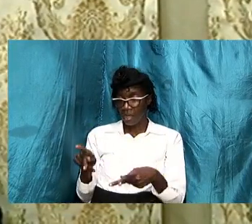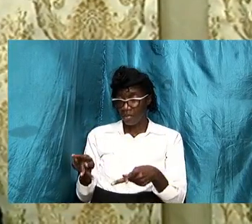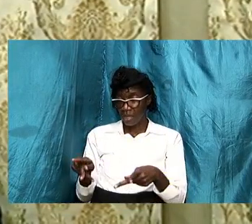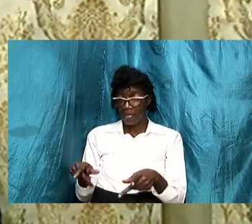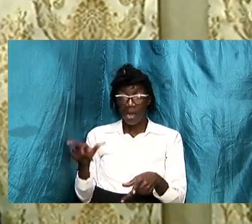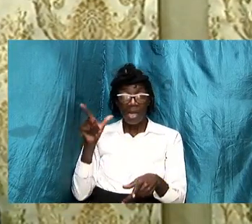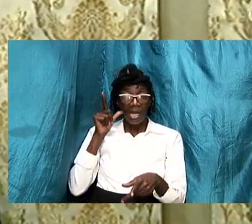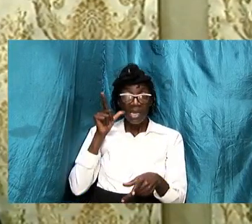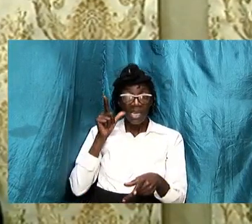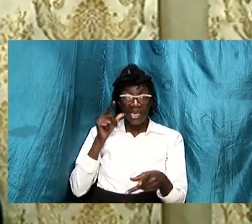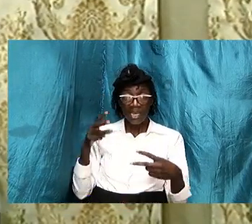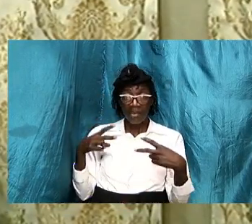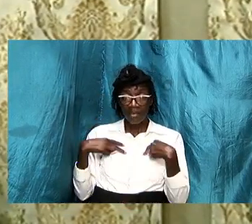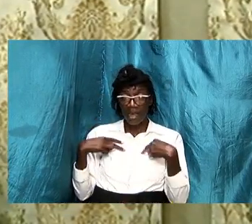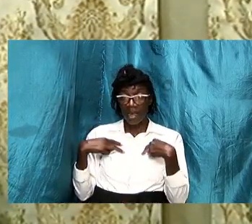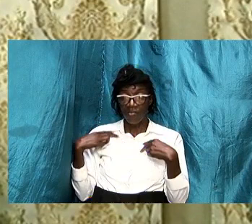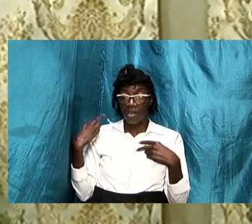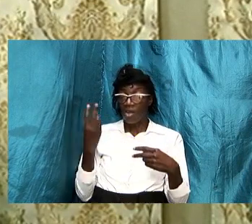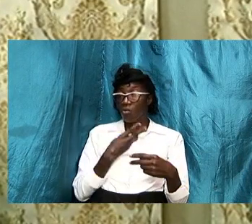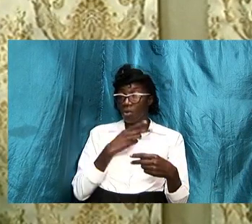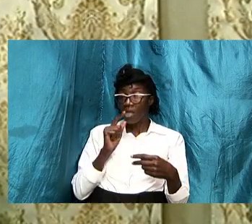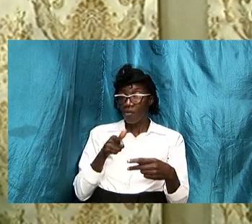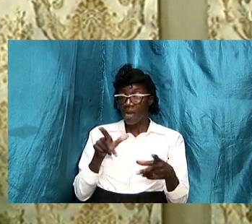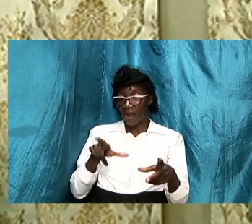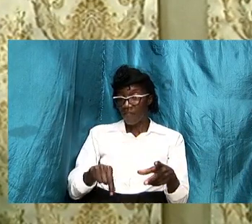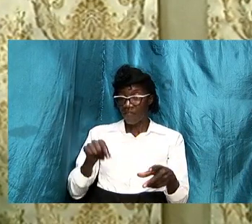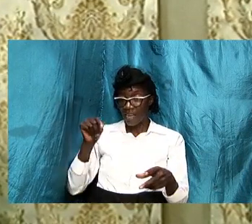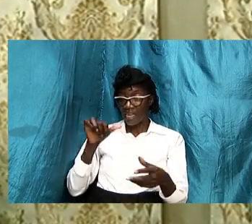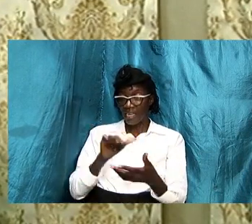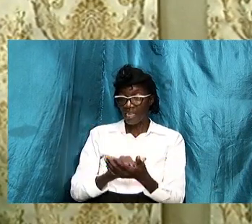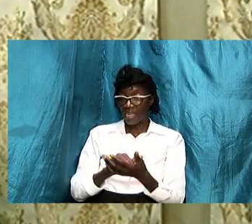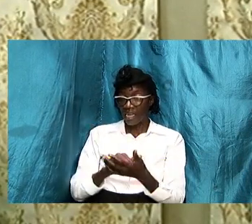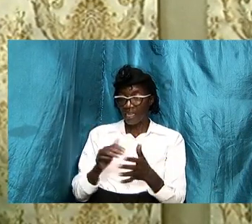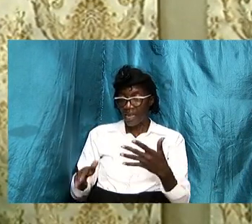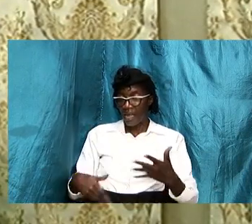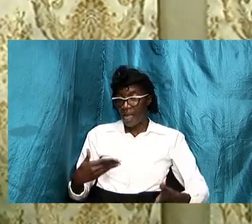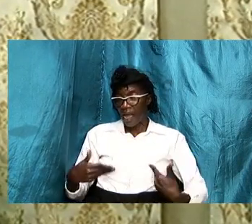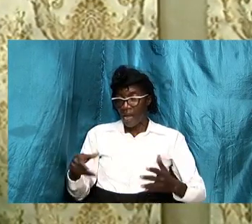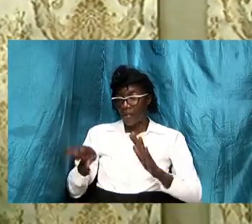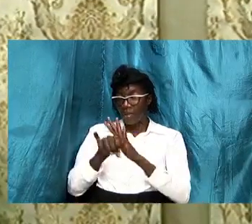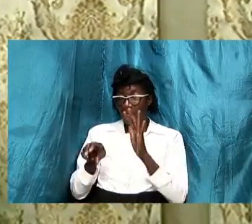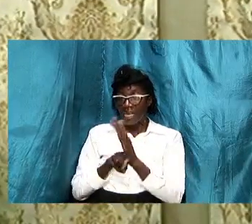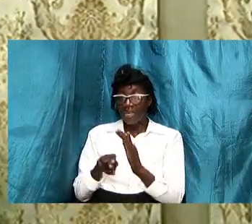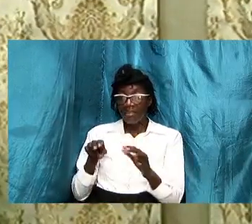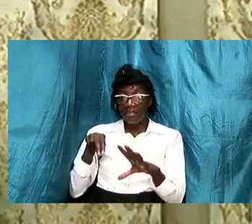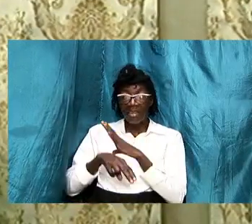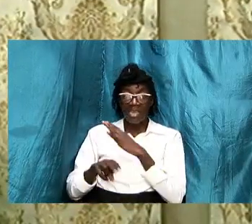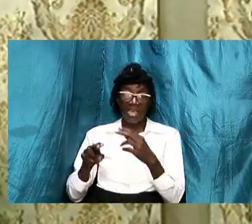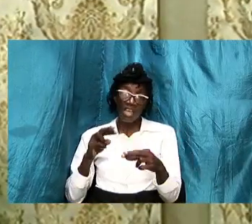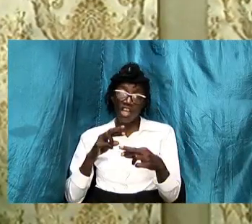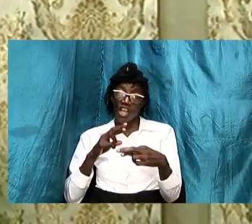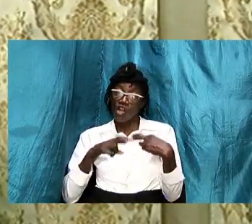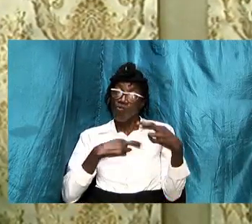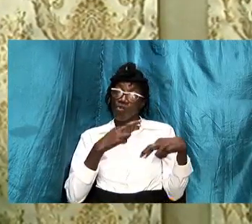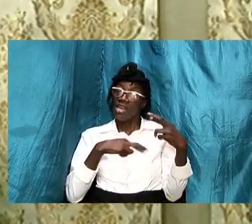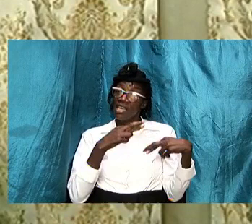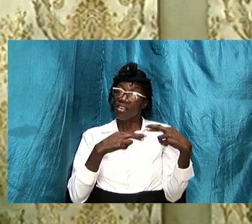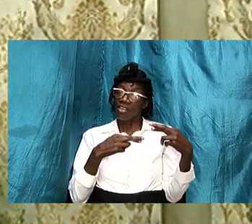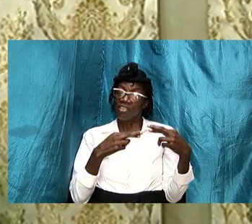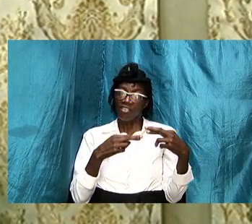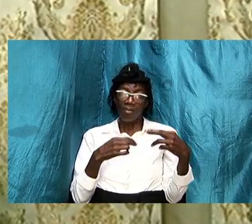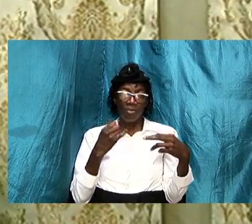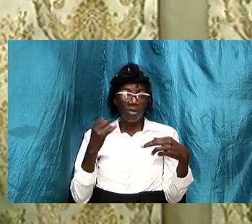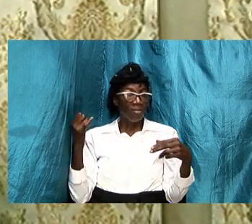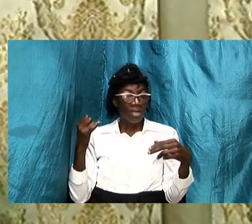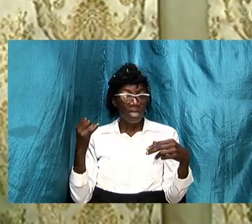ladies have we will find that happiness in our relationships will be an elusive